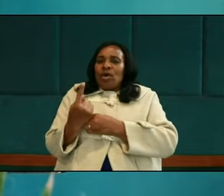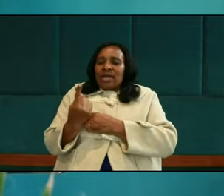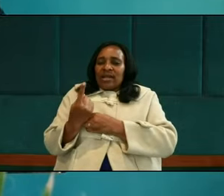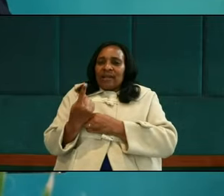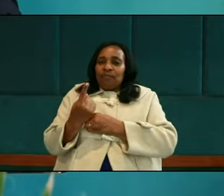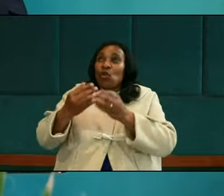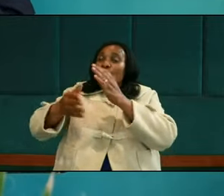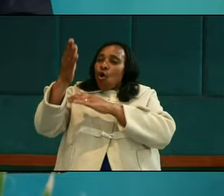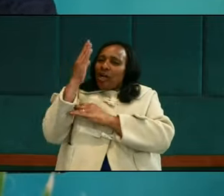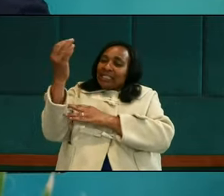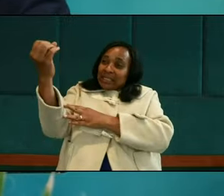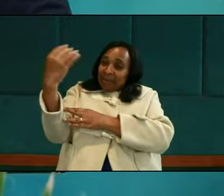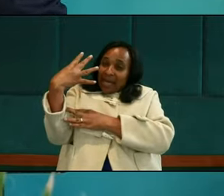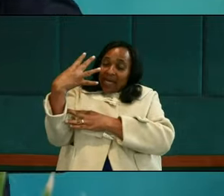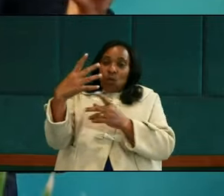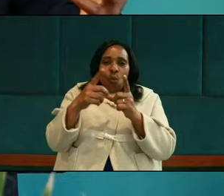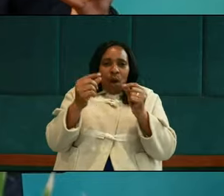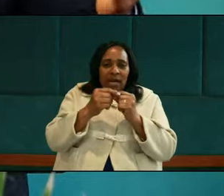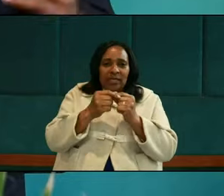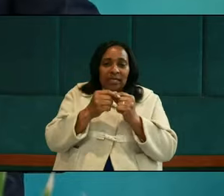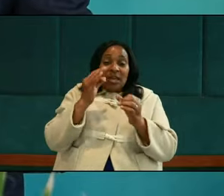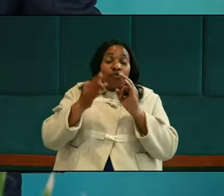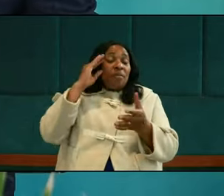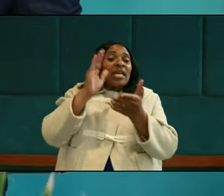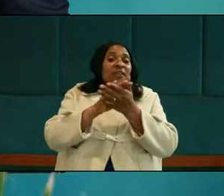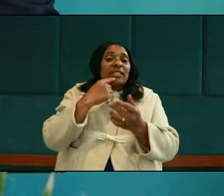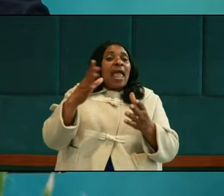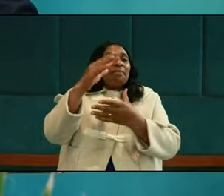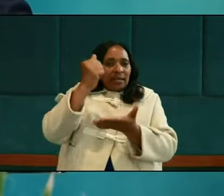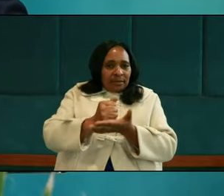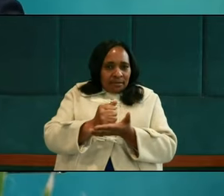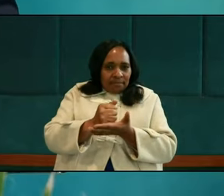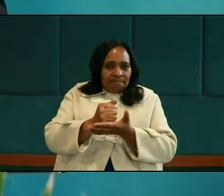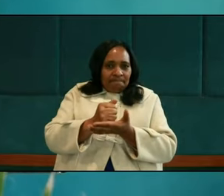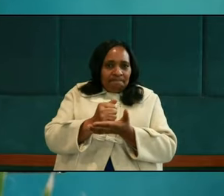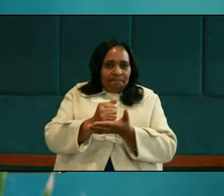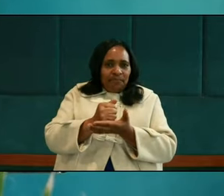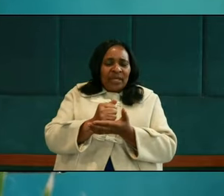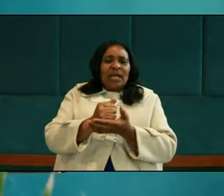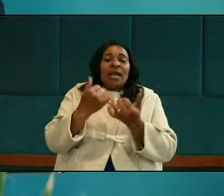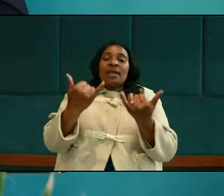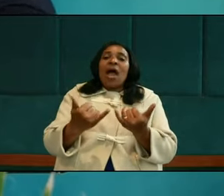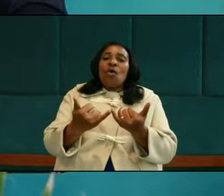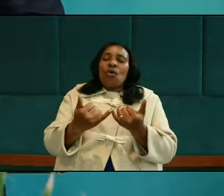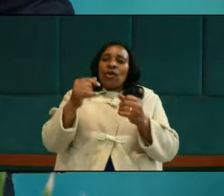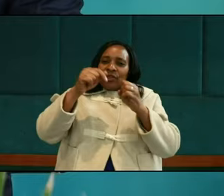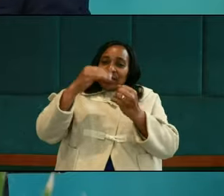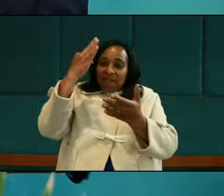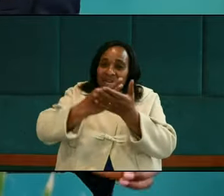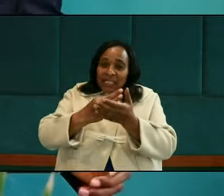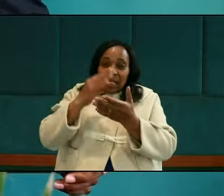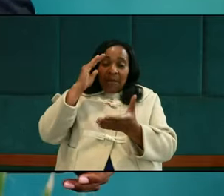is God's inspired Word. Do believe that would mean say amen to God? So on that faith or